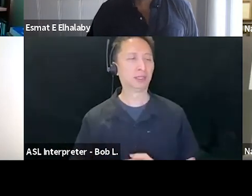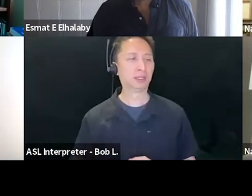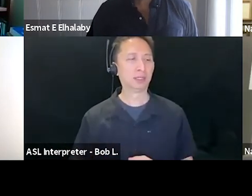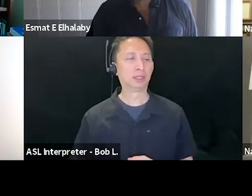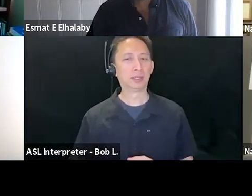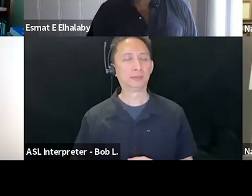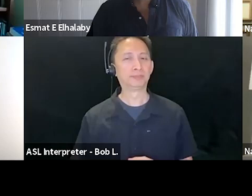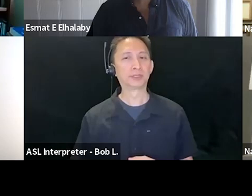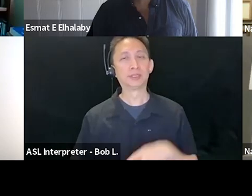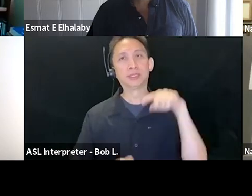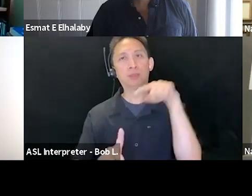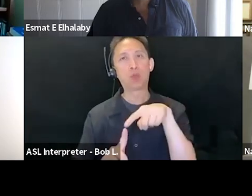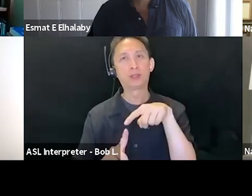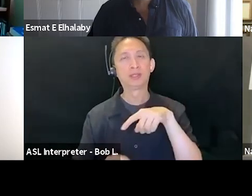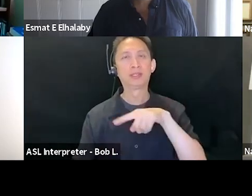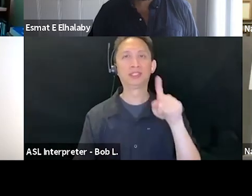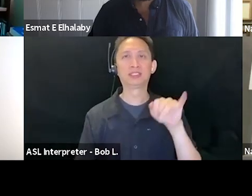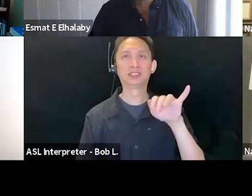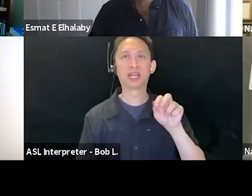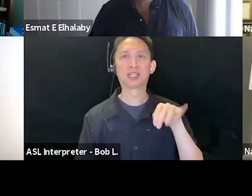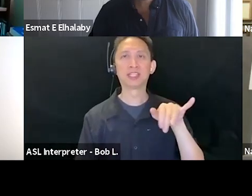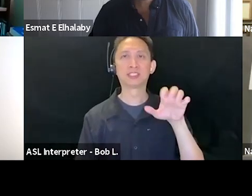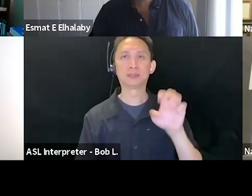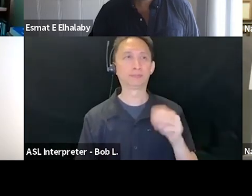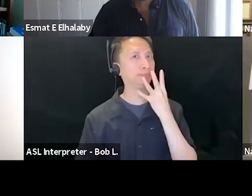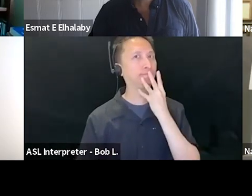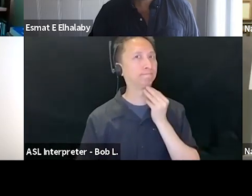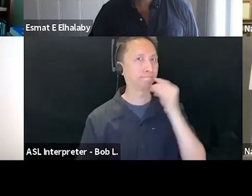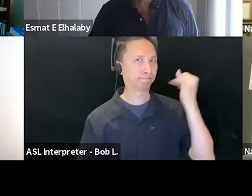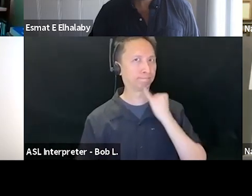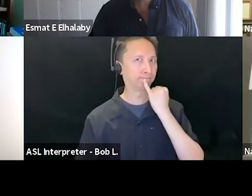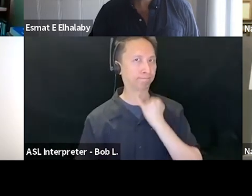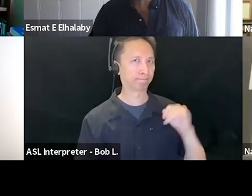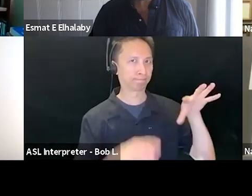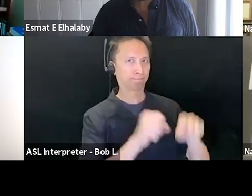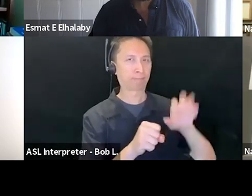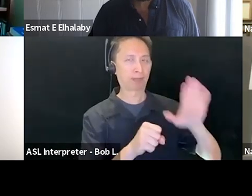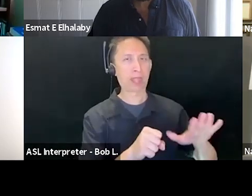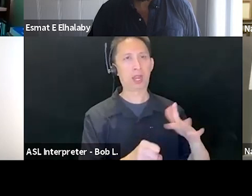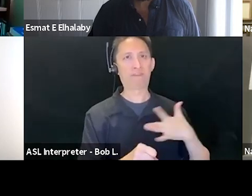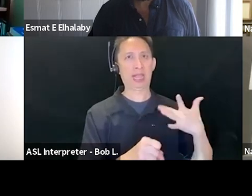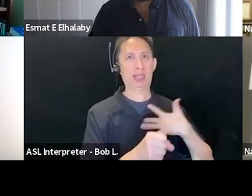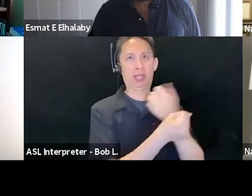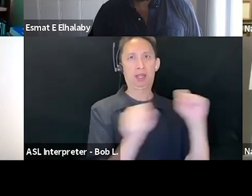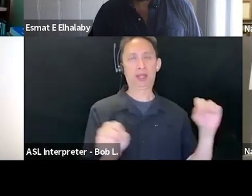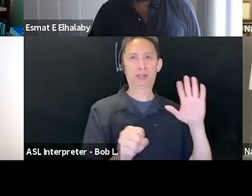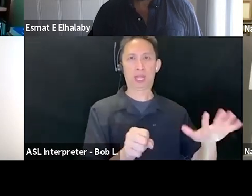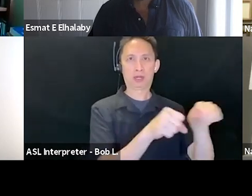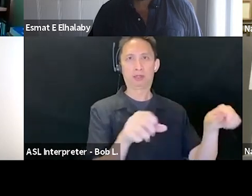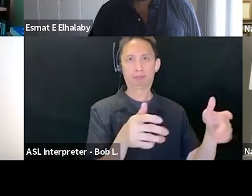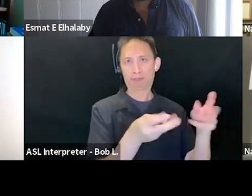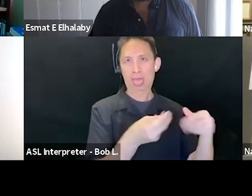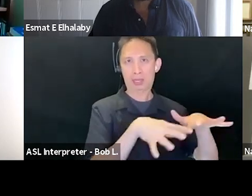And it's about Zionism and imperialism, the essay. he